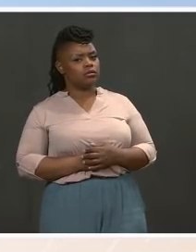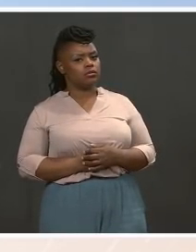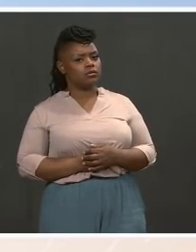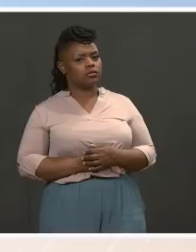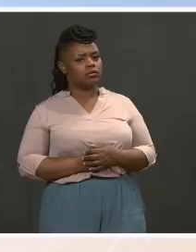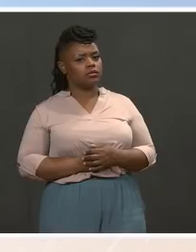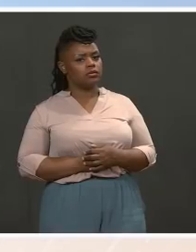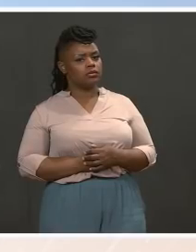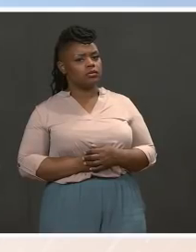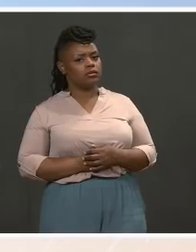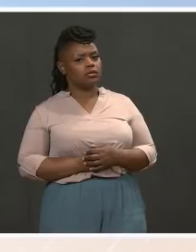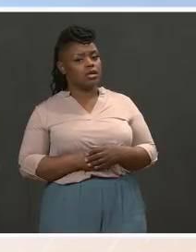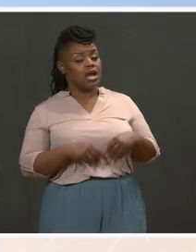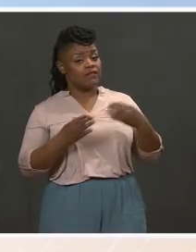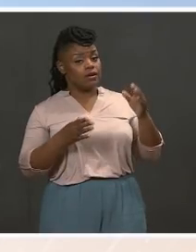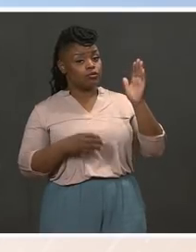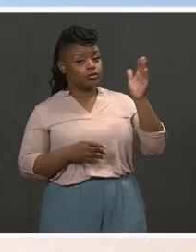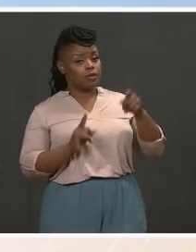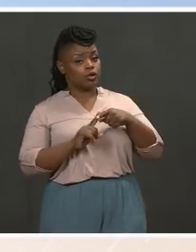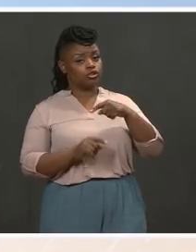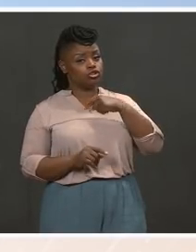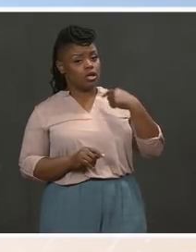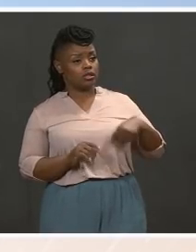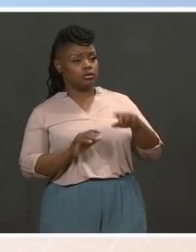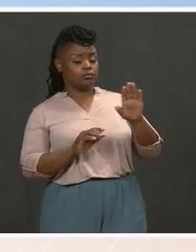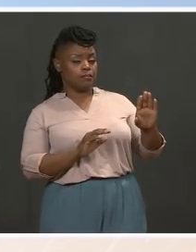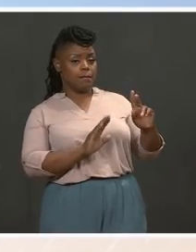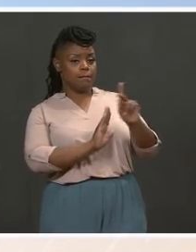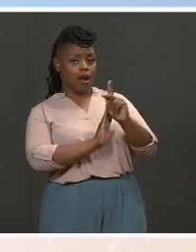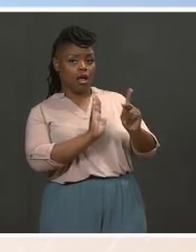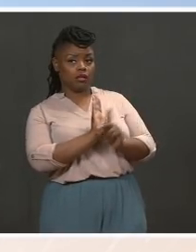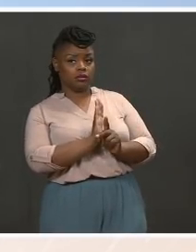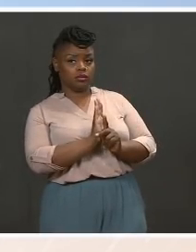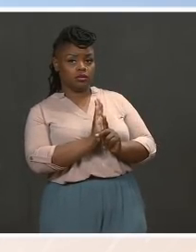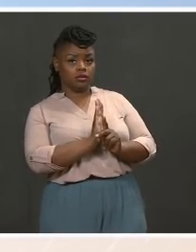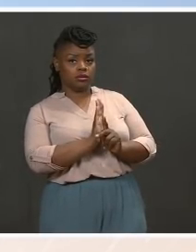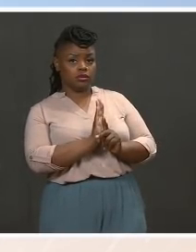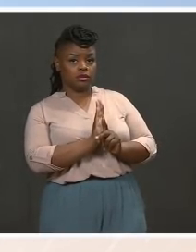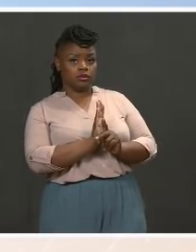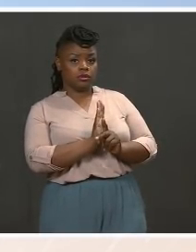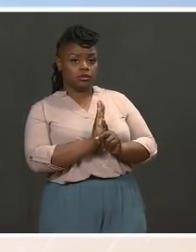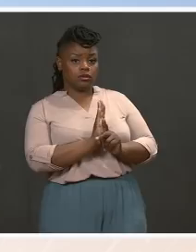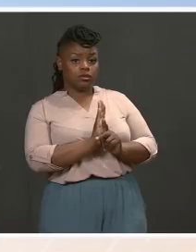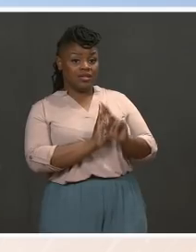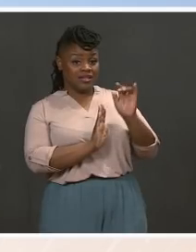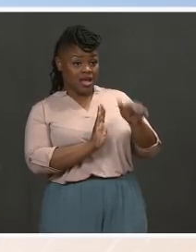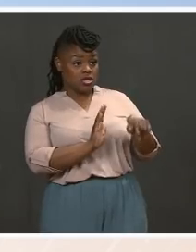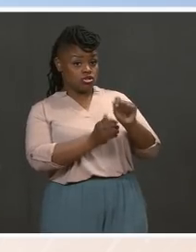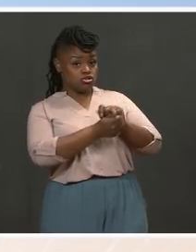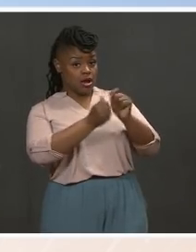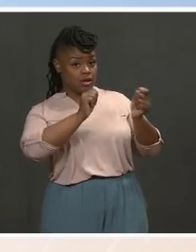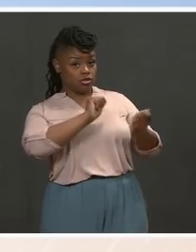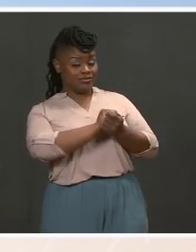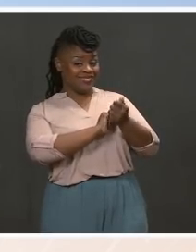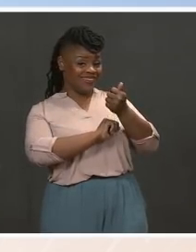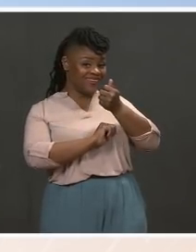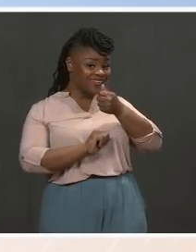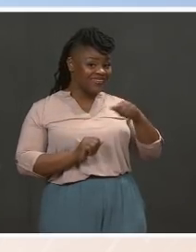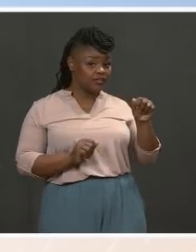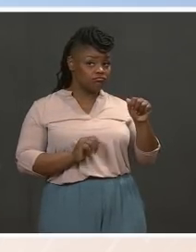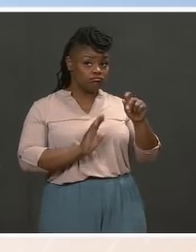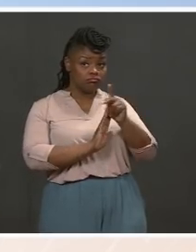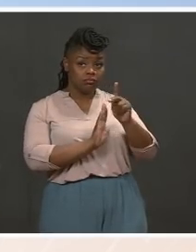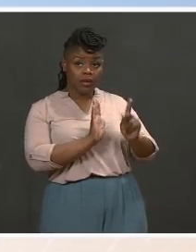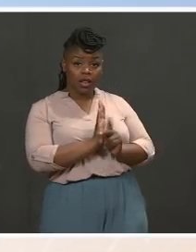President on the China policy? Has it has it changed any Chinese policy on the Biden administration? MS.